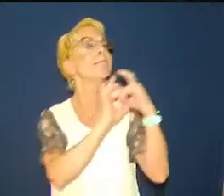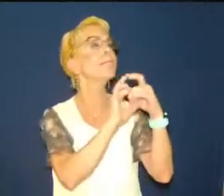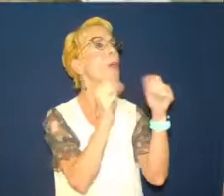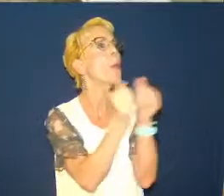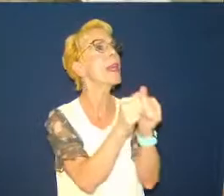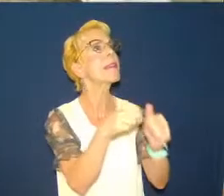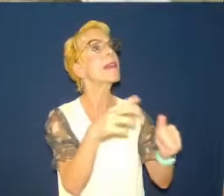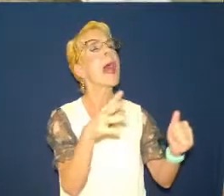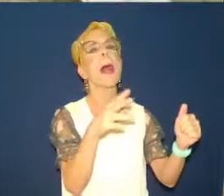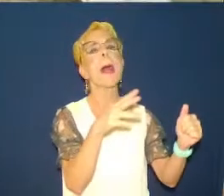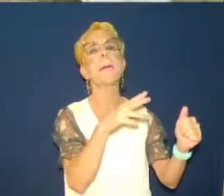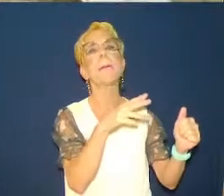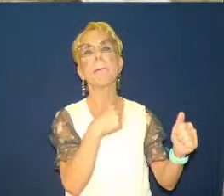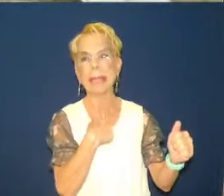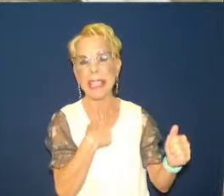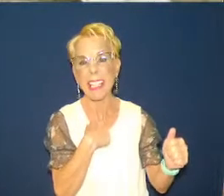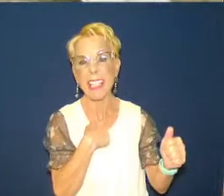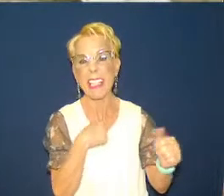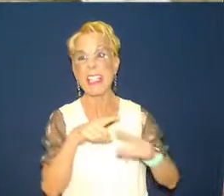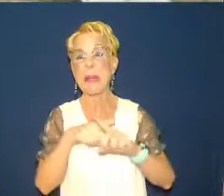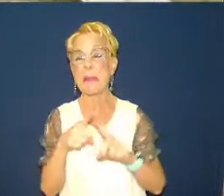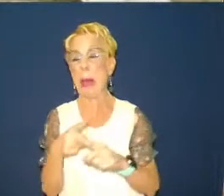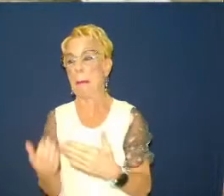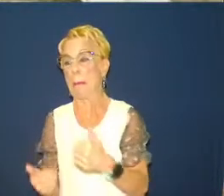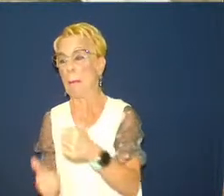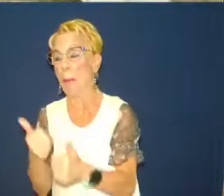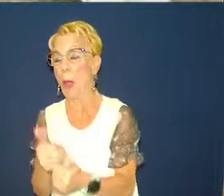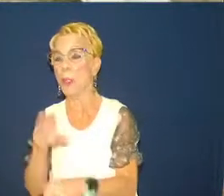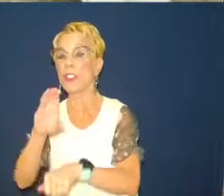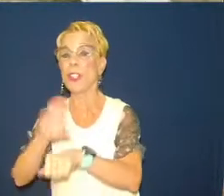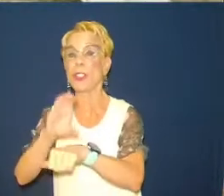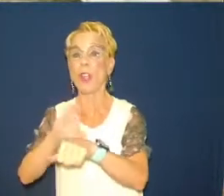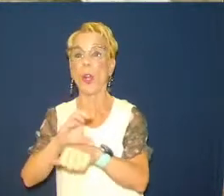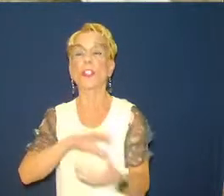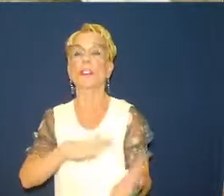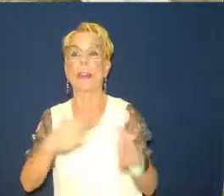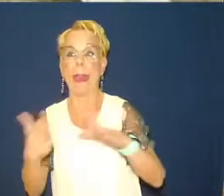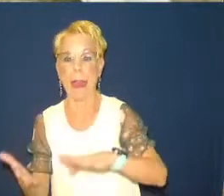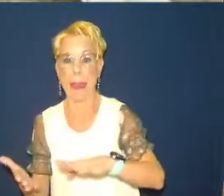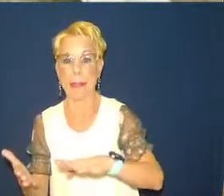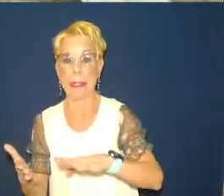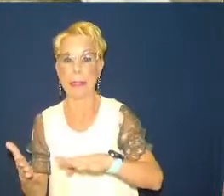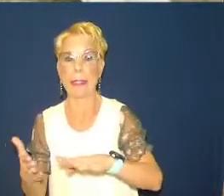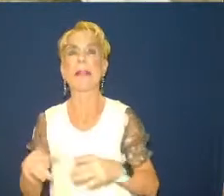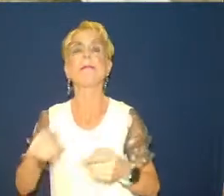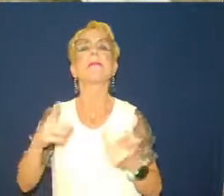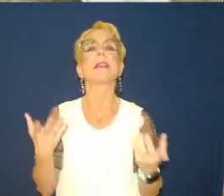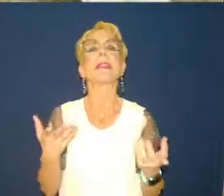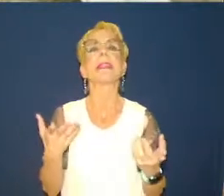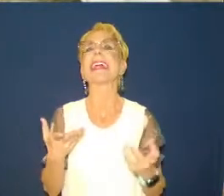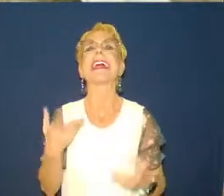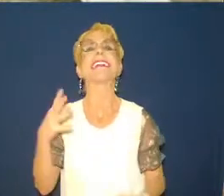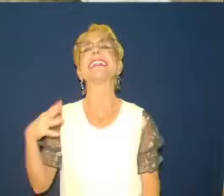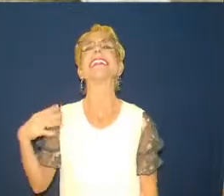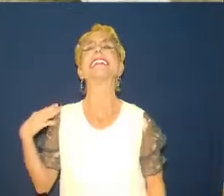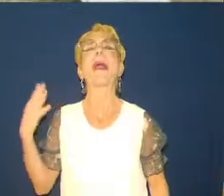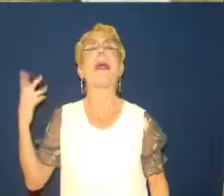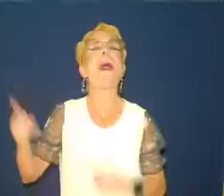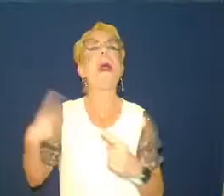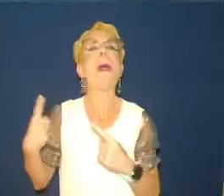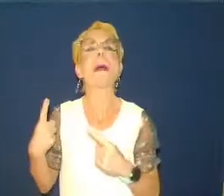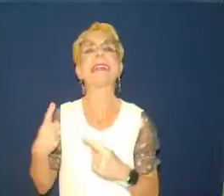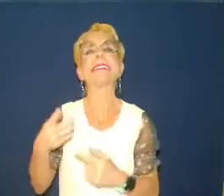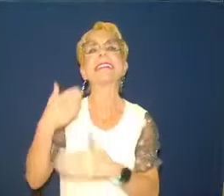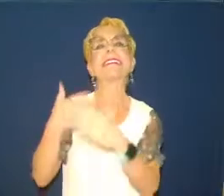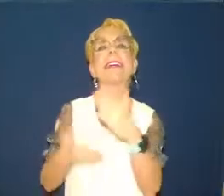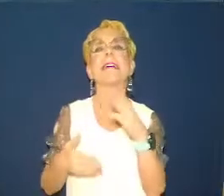majority of Protestantism falling into dead formalism there will be some who would overcome. Historically during this time period we see the